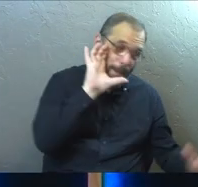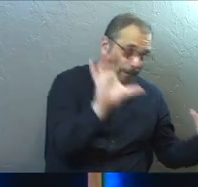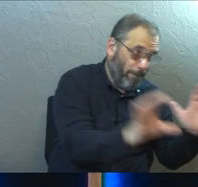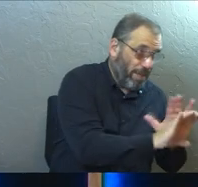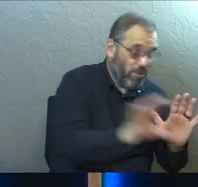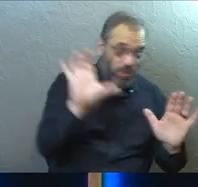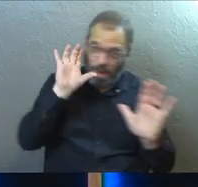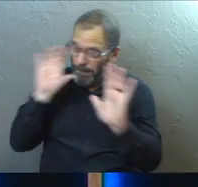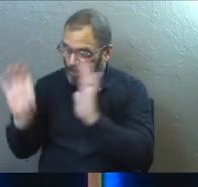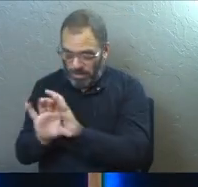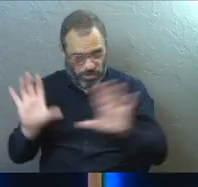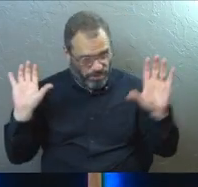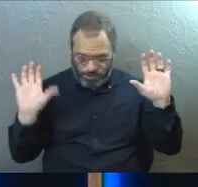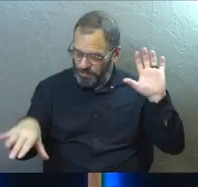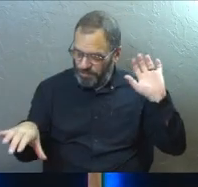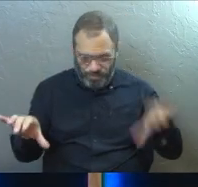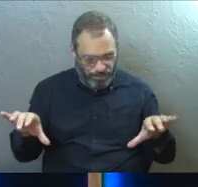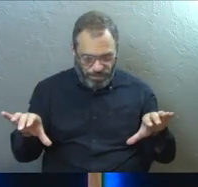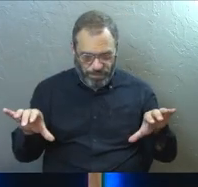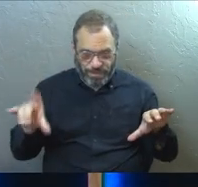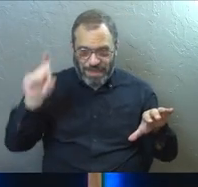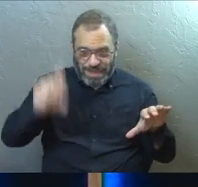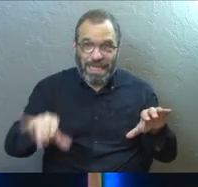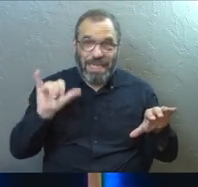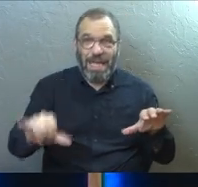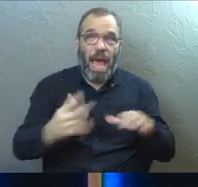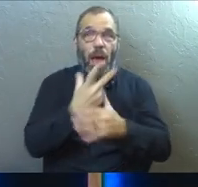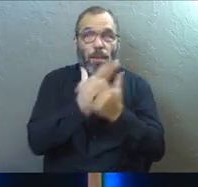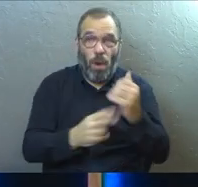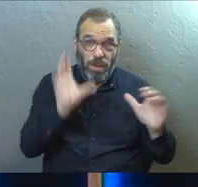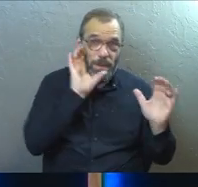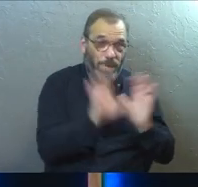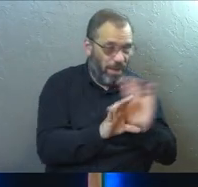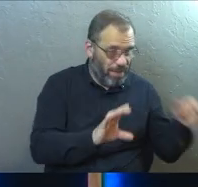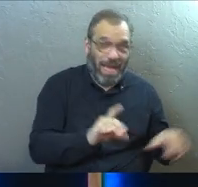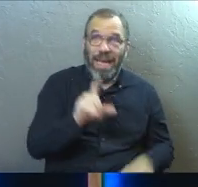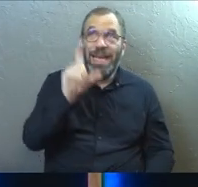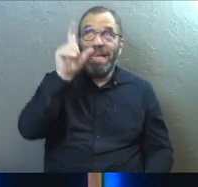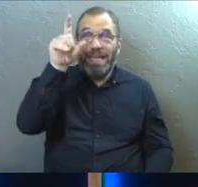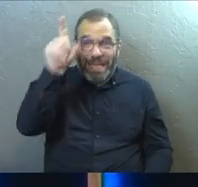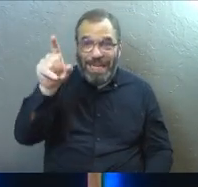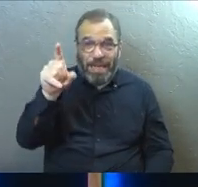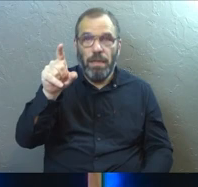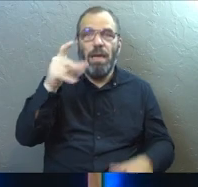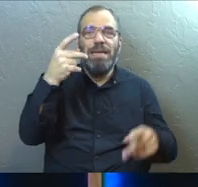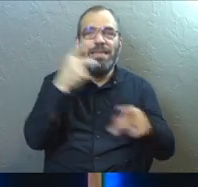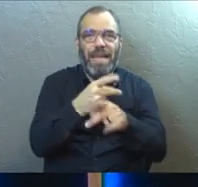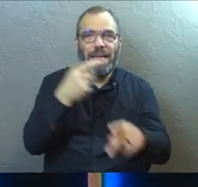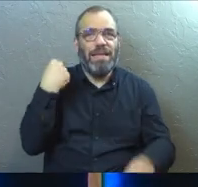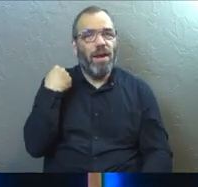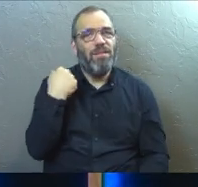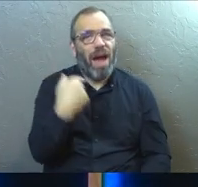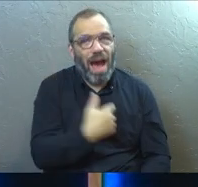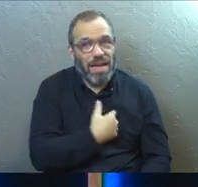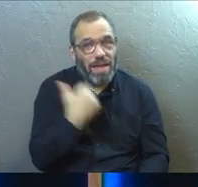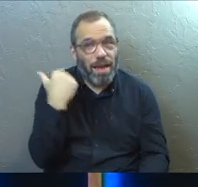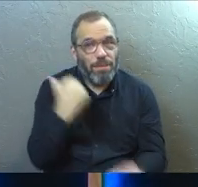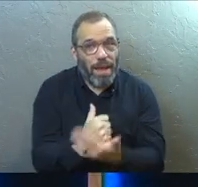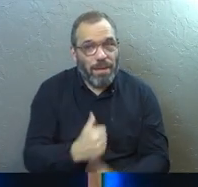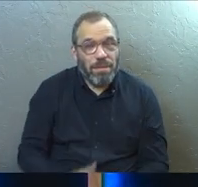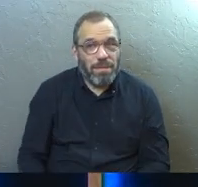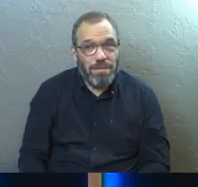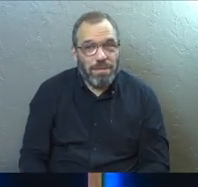In both pictures, we're the ones in need. In both pictures, he's the one who takes care of us. Amen?